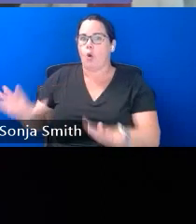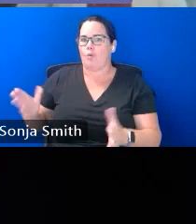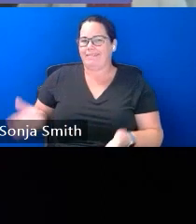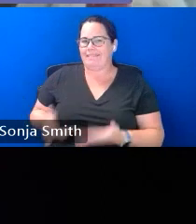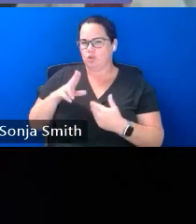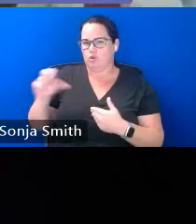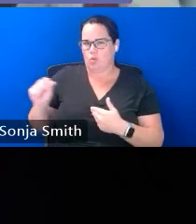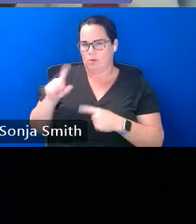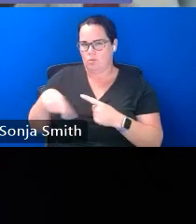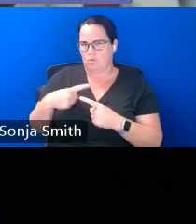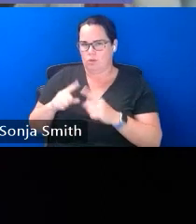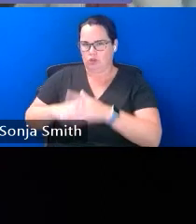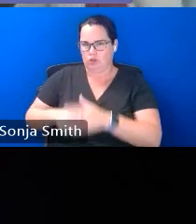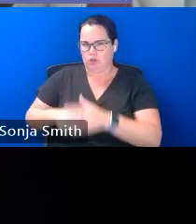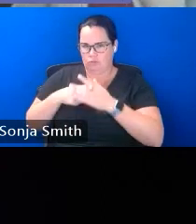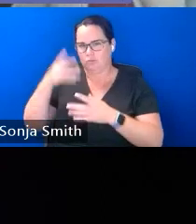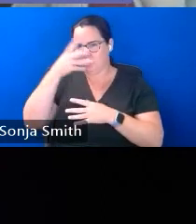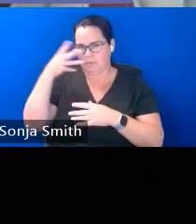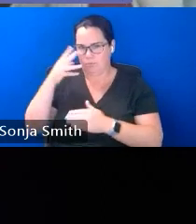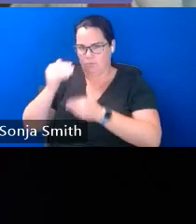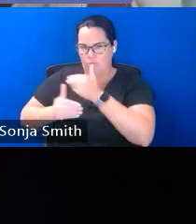so just for the sake of clarification